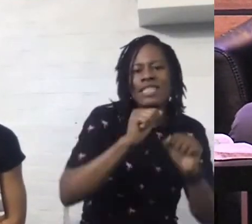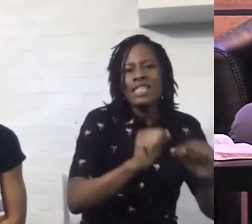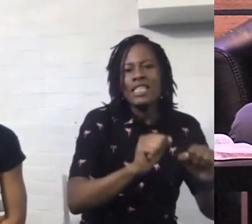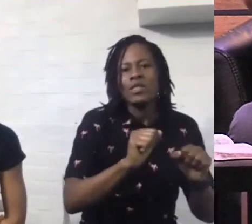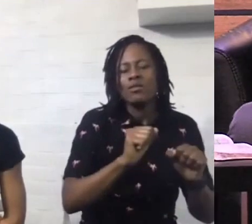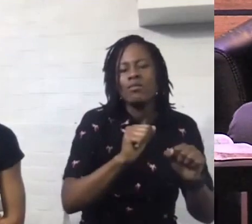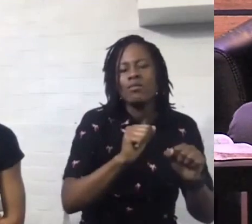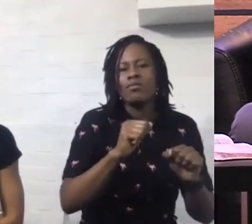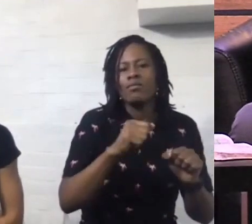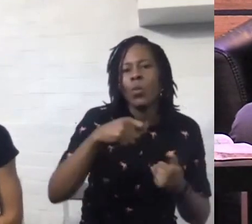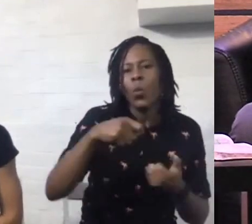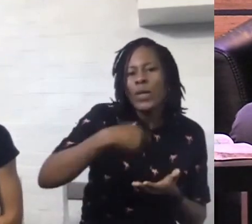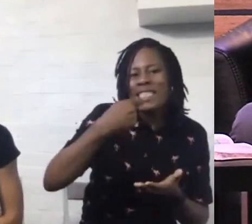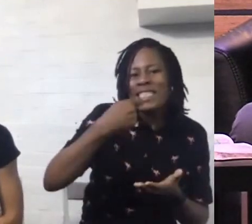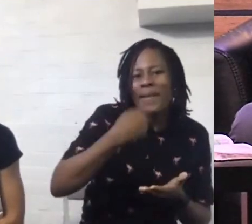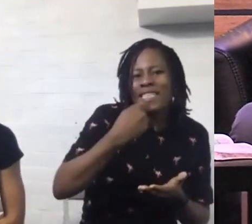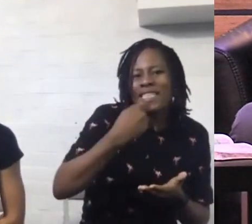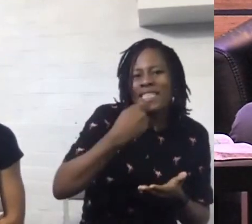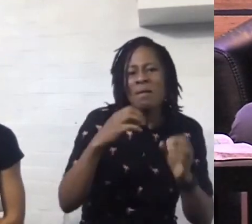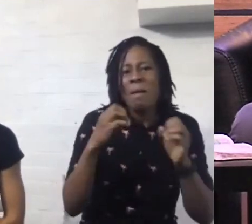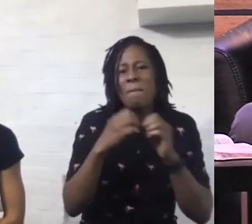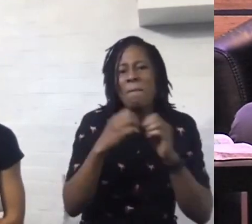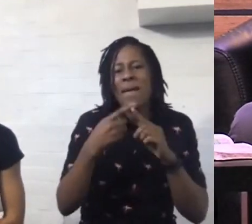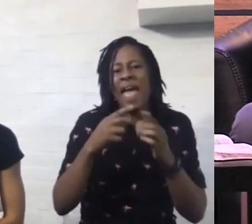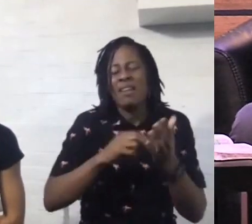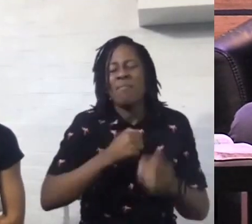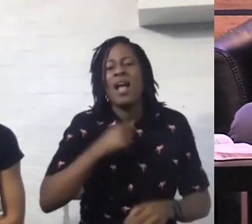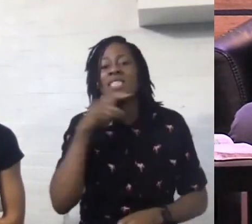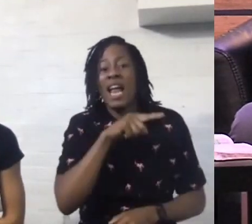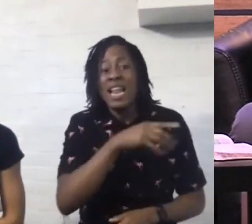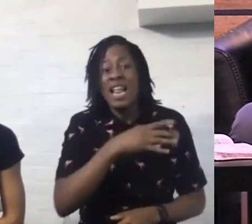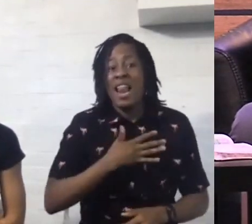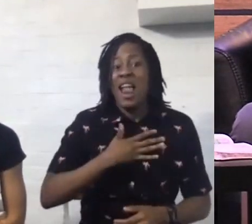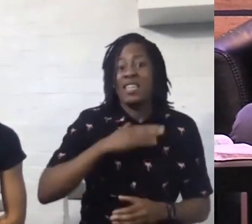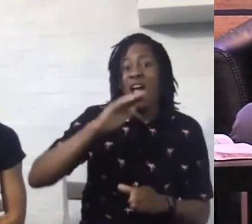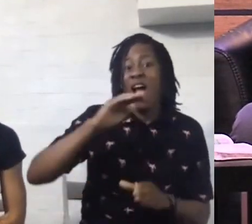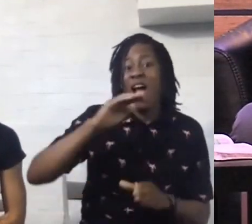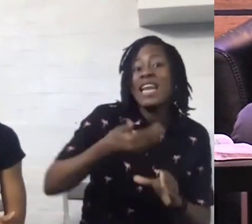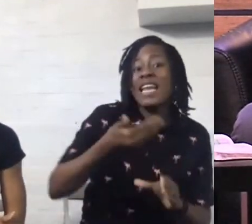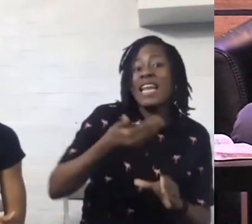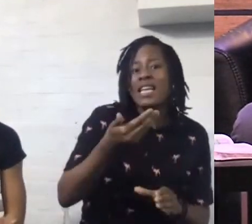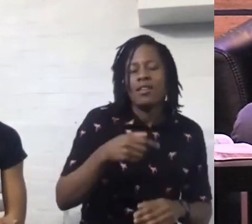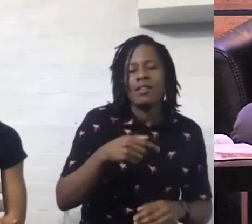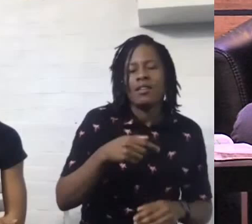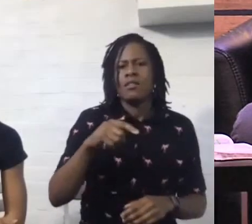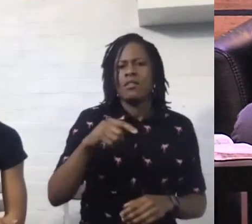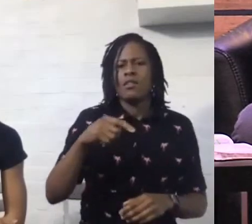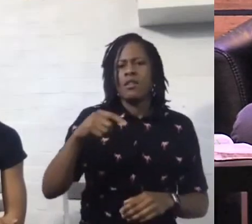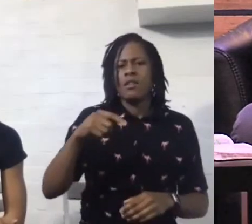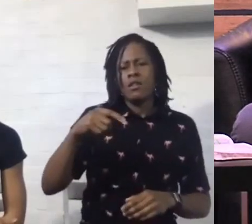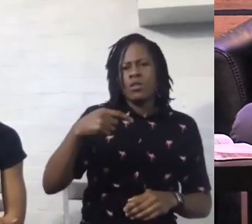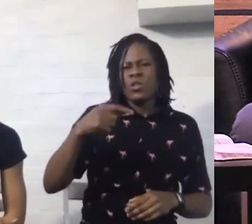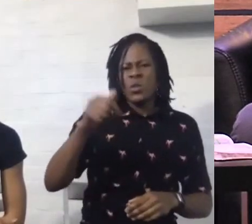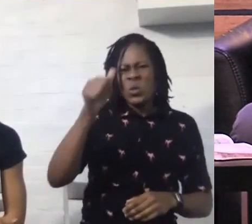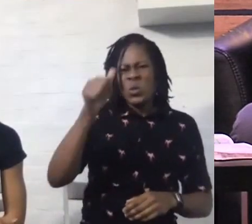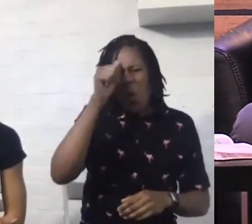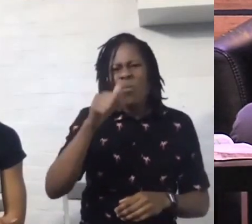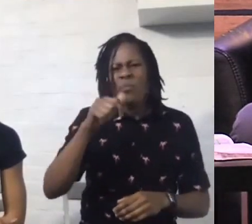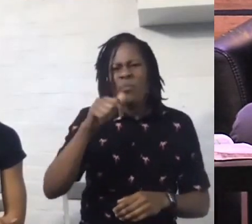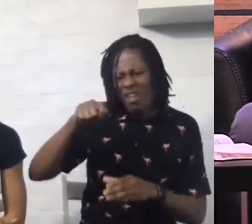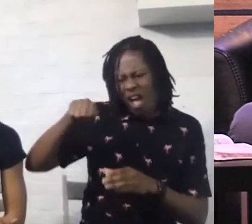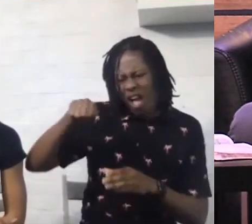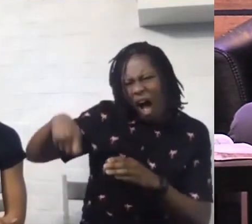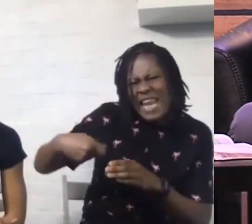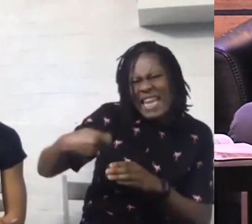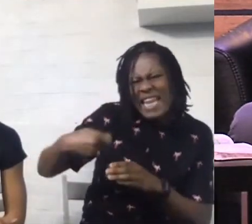honey so I have to get a big spoonful of honey and you know what honey is like it's so like viscous you have to wait half an hour